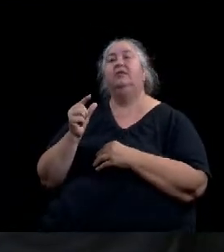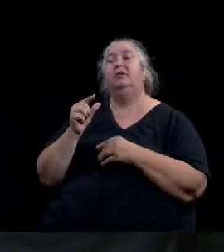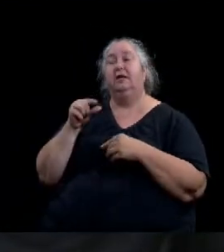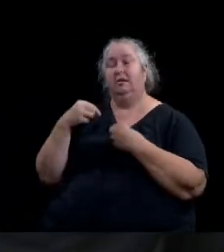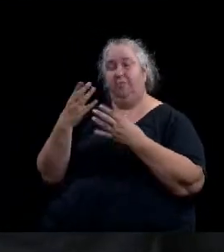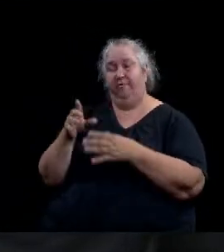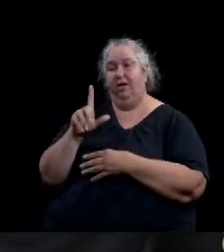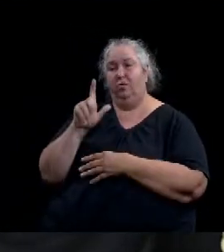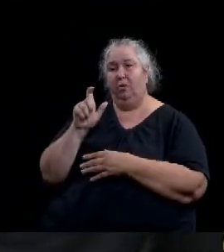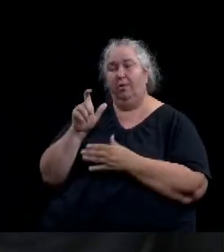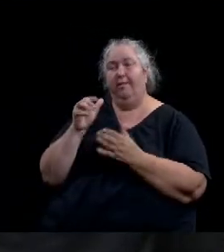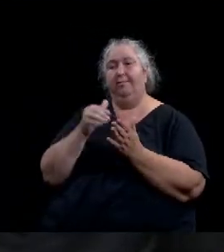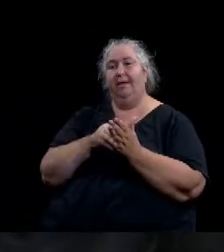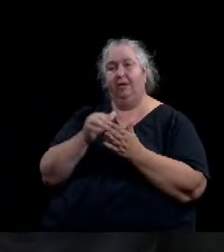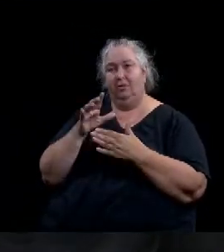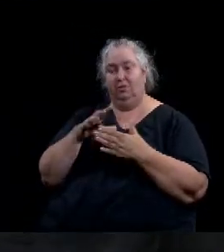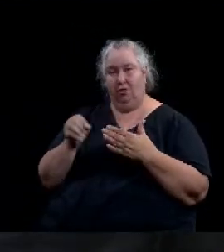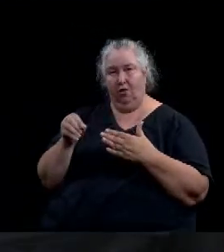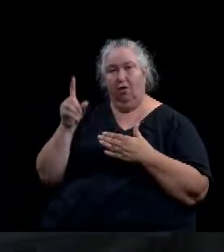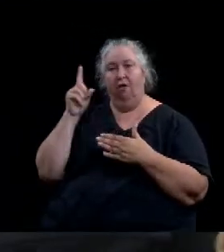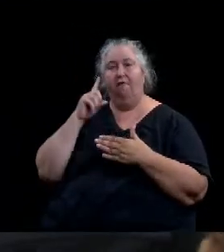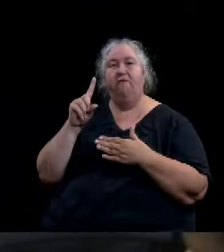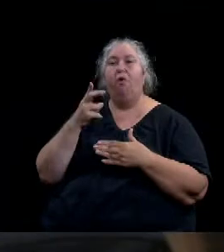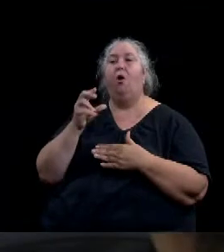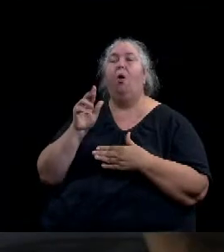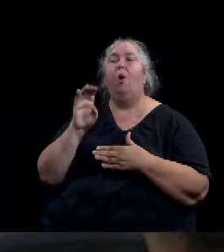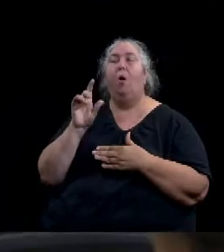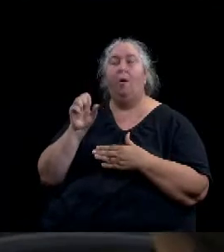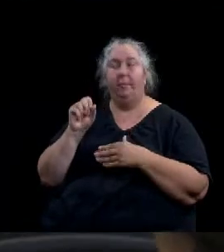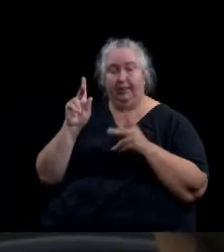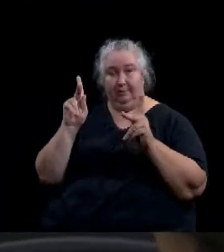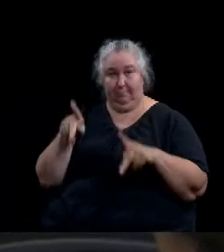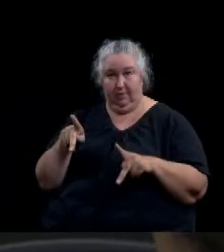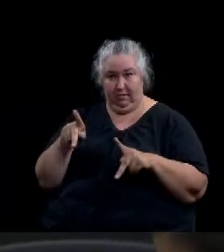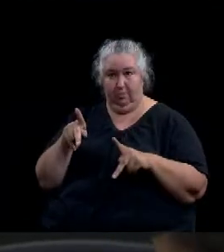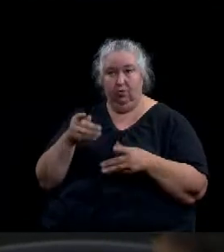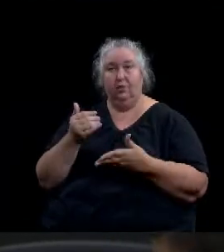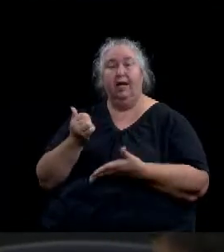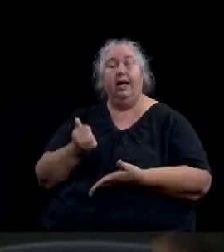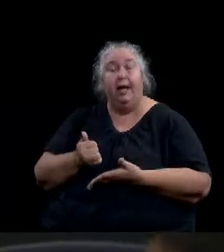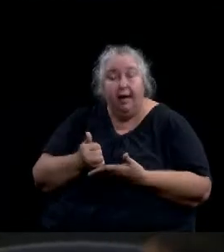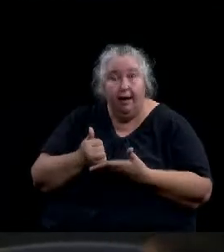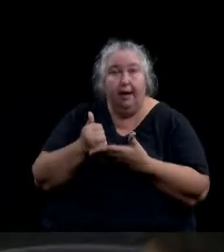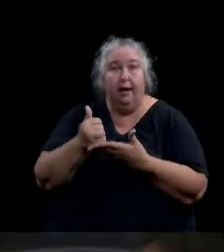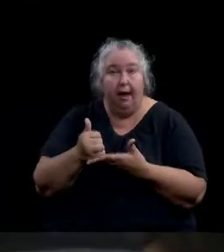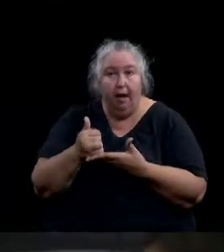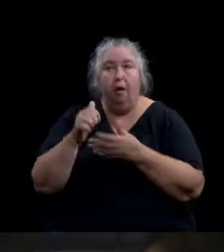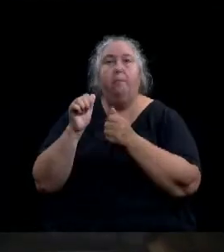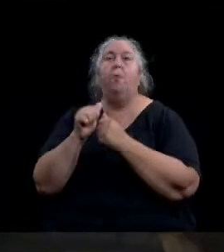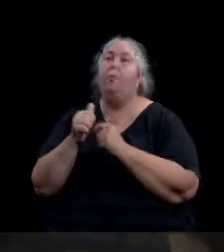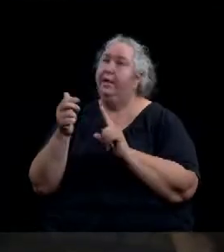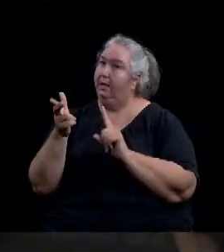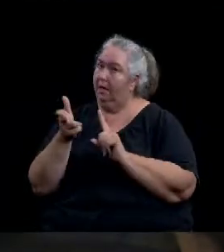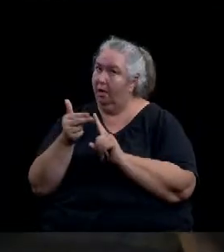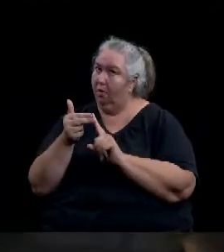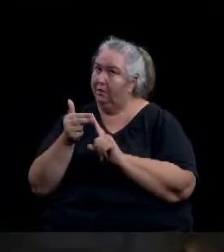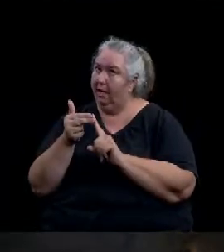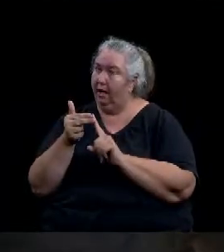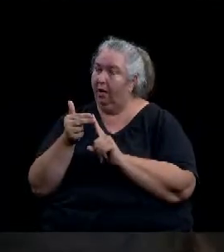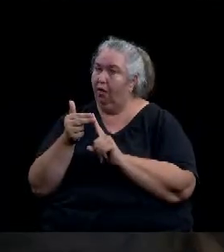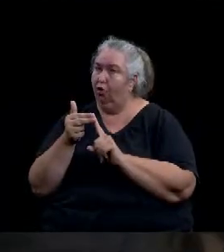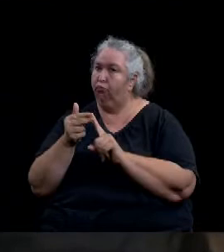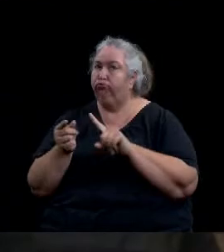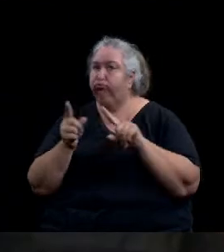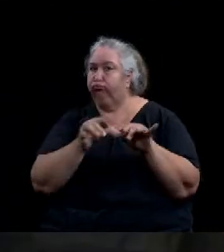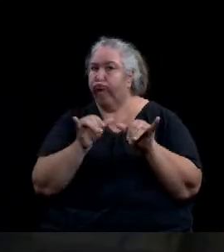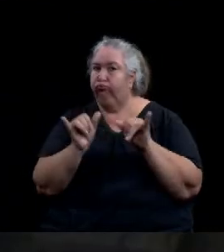affected by COVID-19 with hotel accommodations to self-quarantine. The amendment was